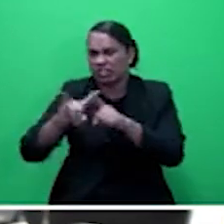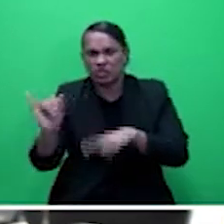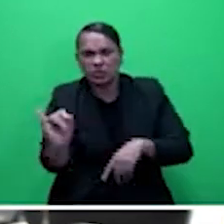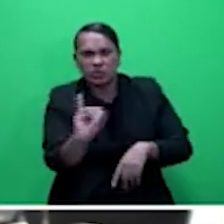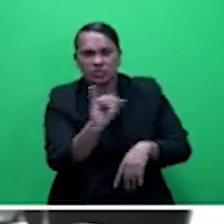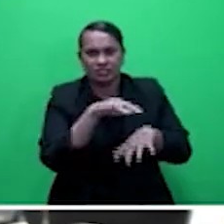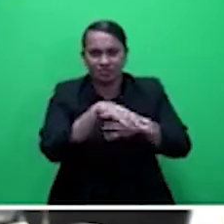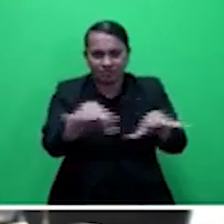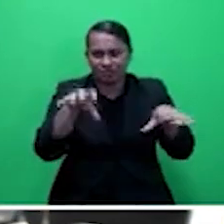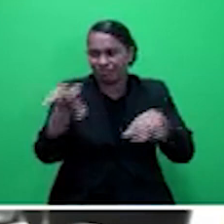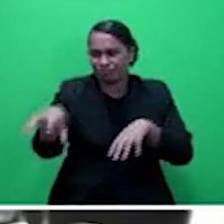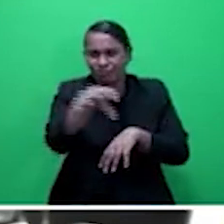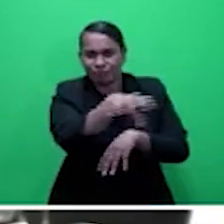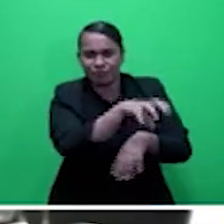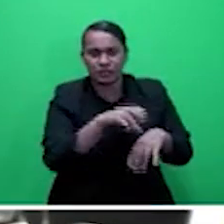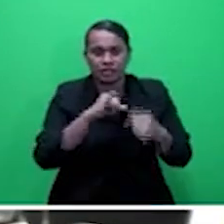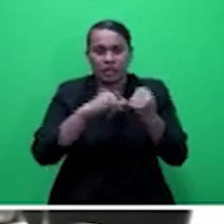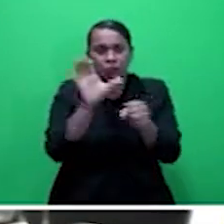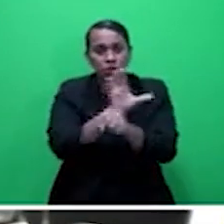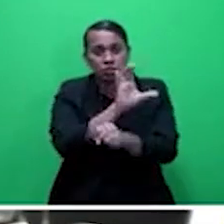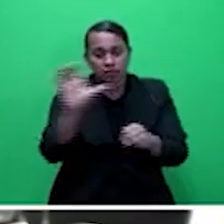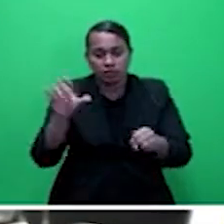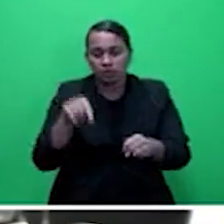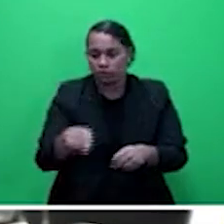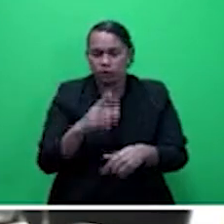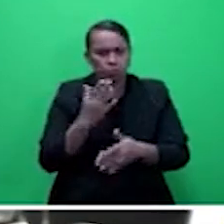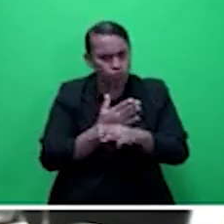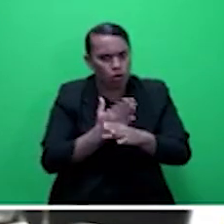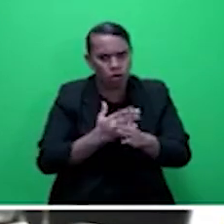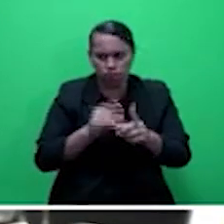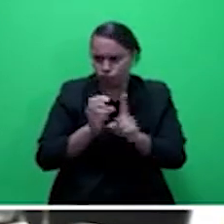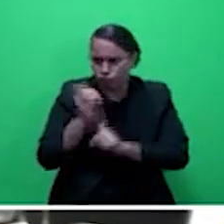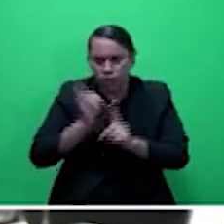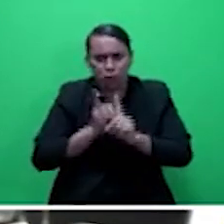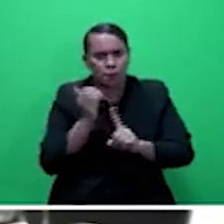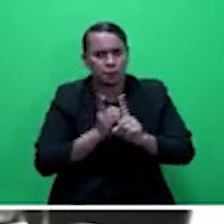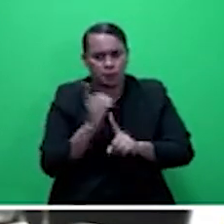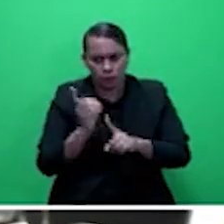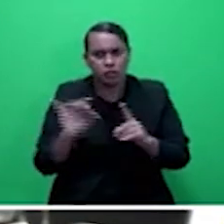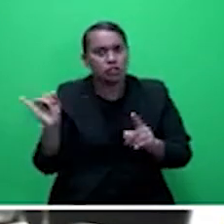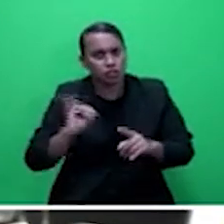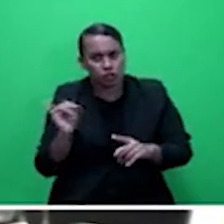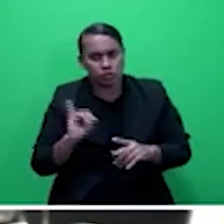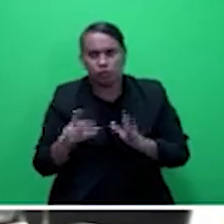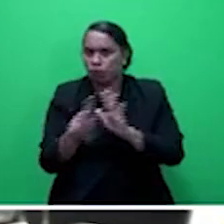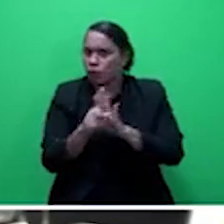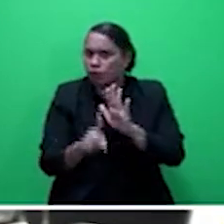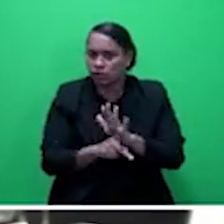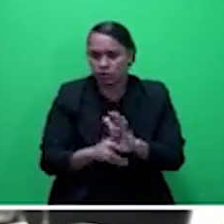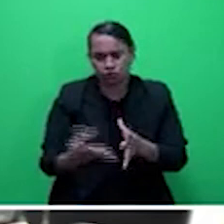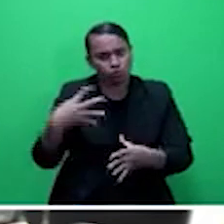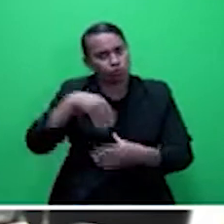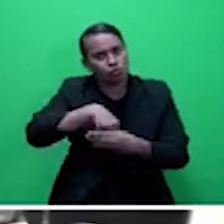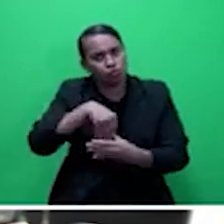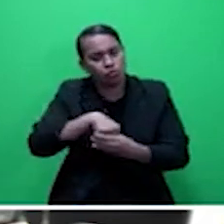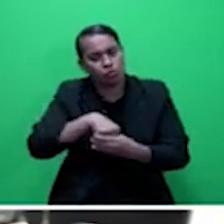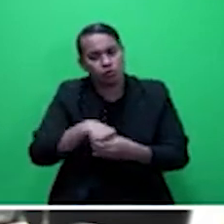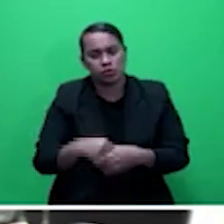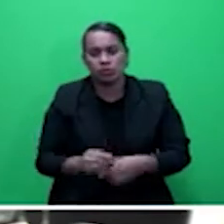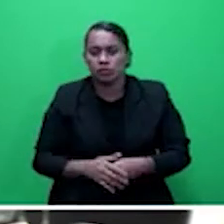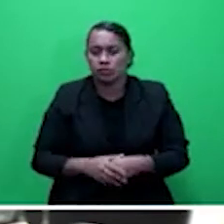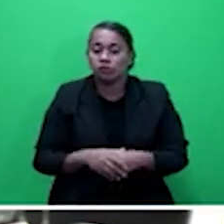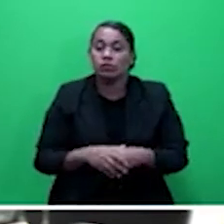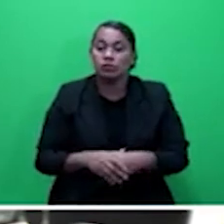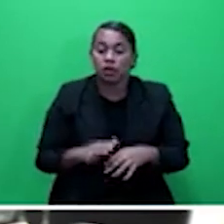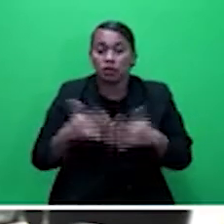in developing insurance policies to include products for MSMEs and the informal